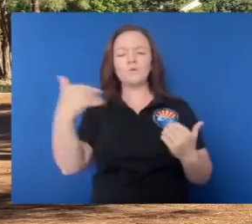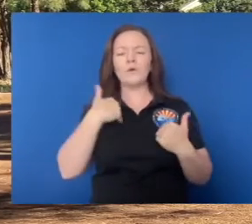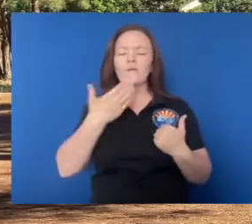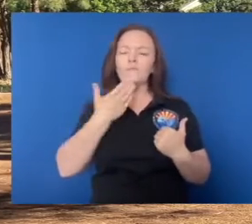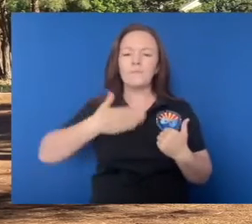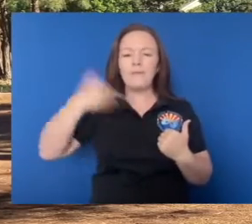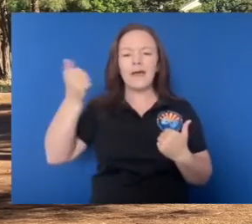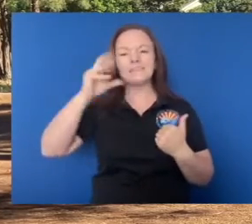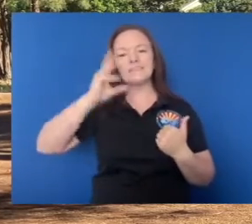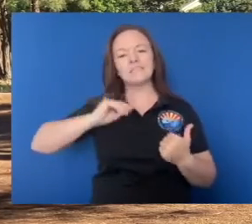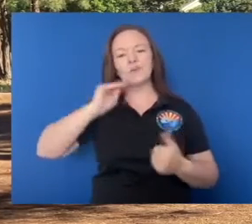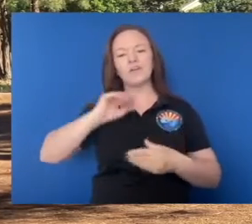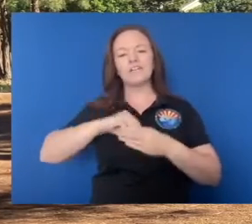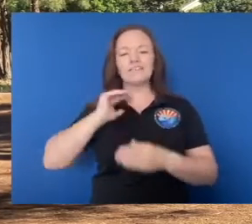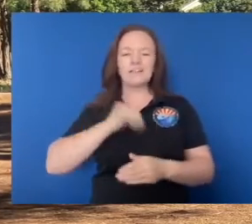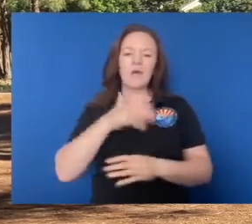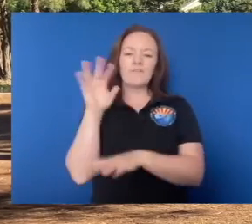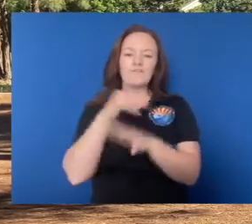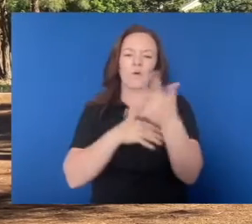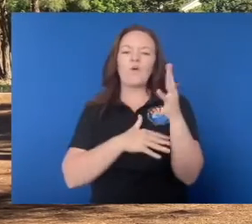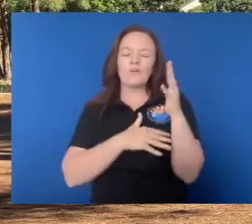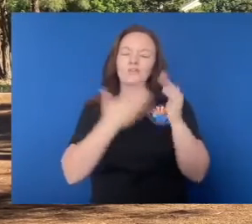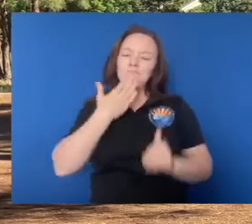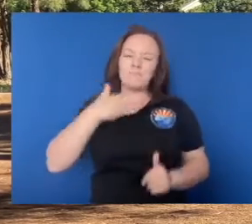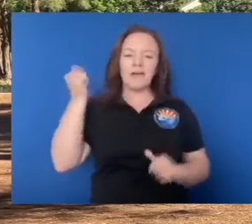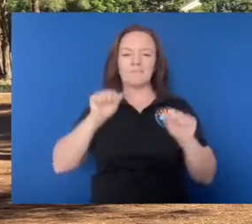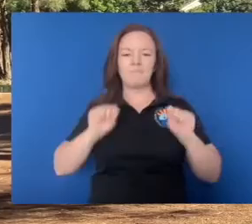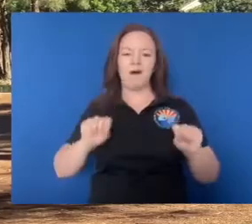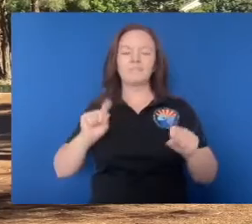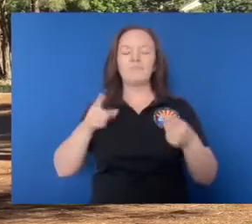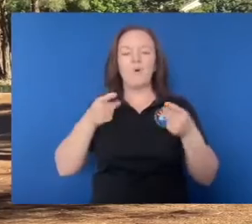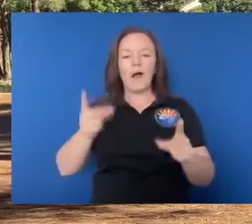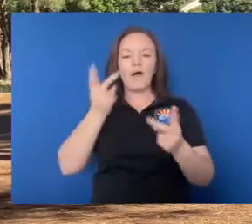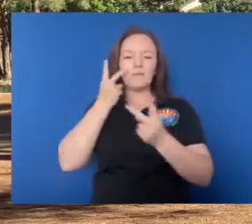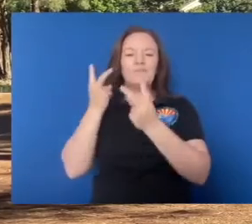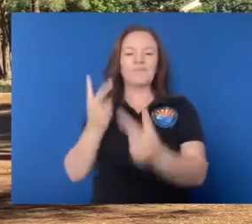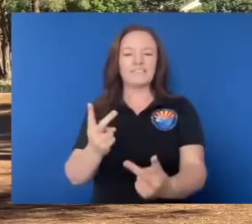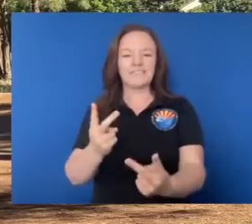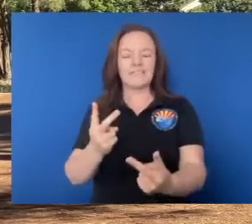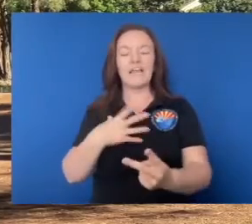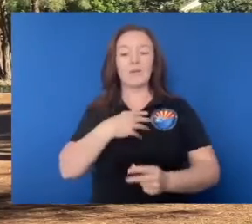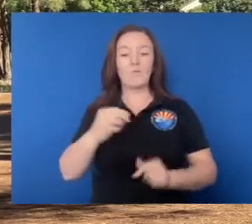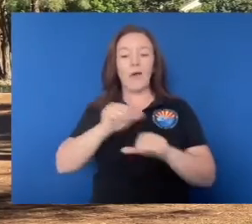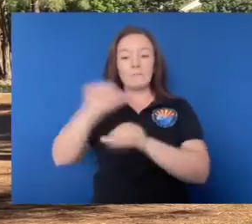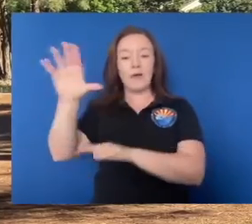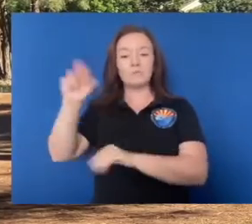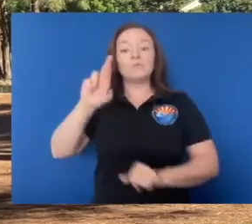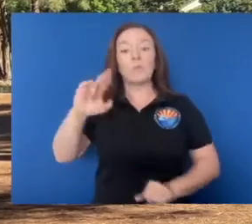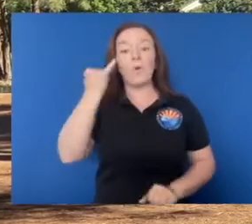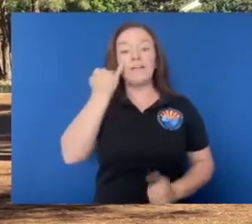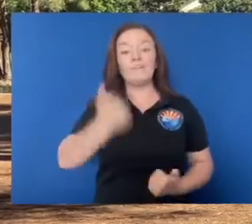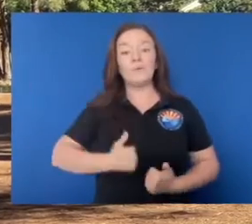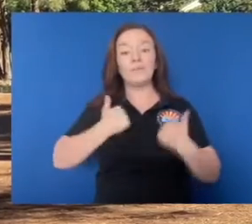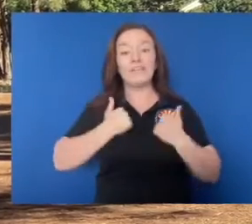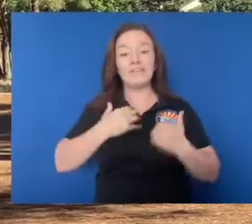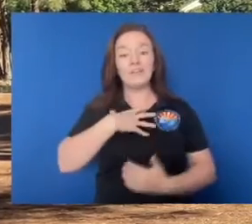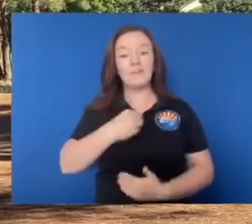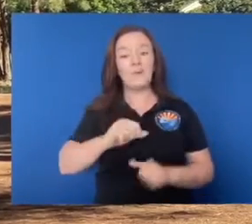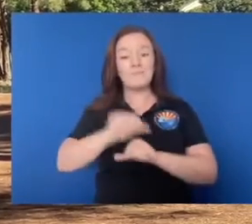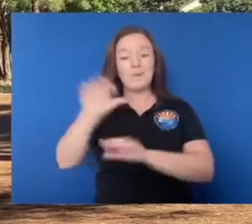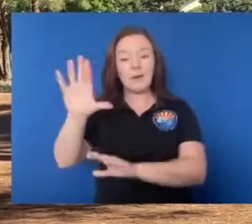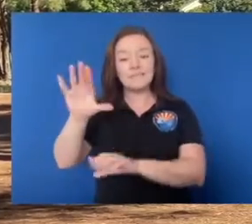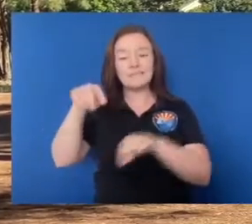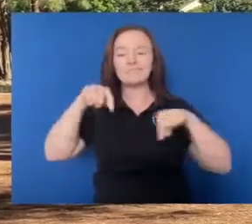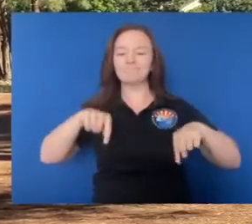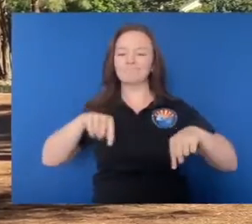have the best experience in our forests as possible while you're visiting the White Mountains or if you live in the White Mountains because this